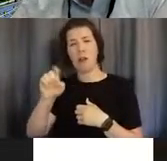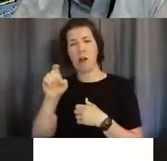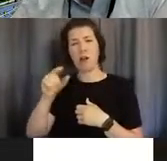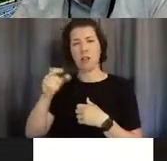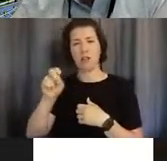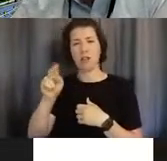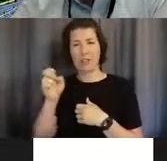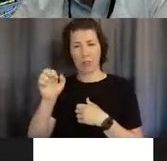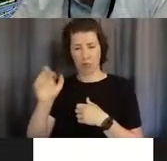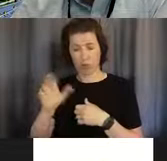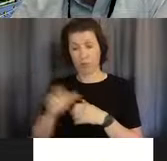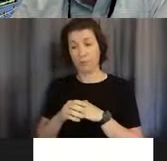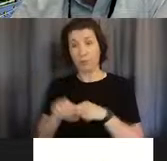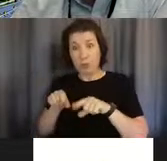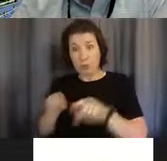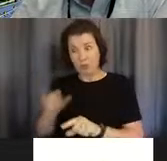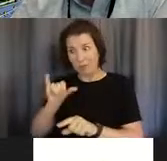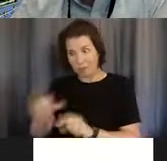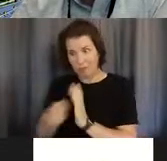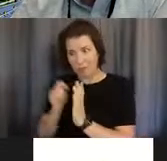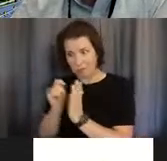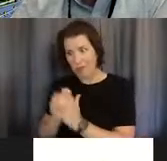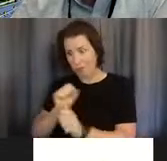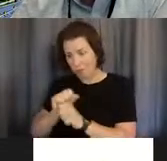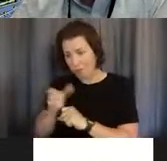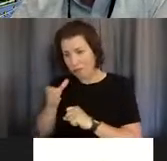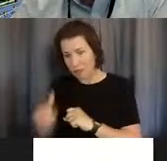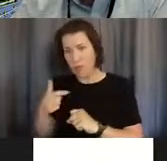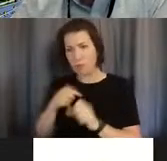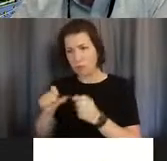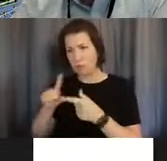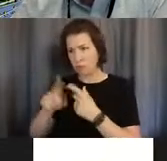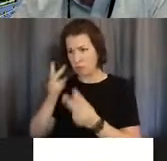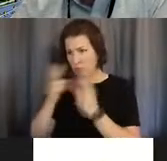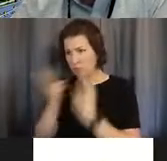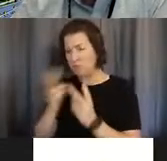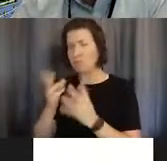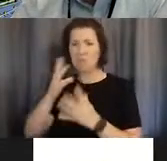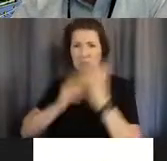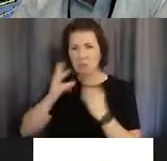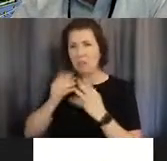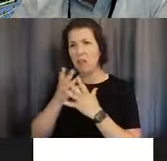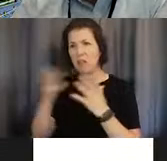to see a lot with surgeries for congenital heart defects. And I was there and